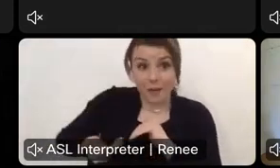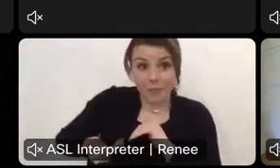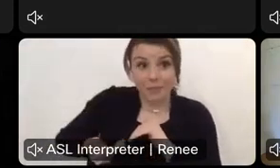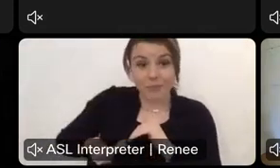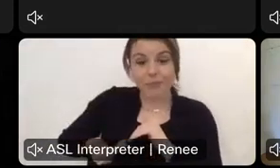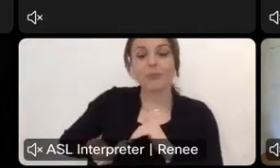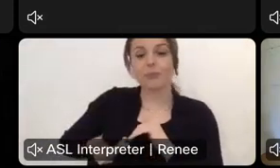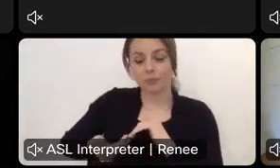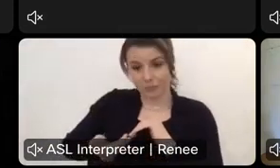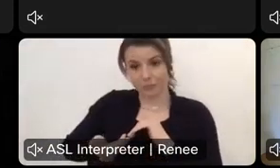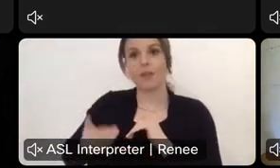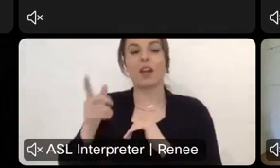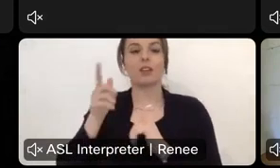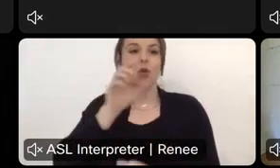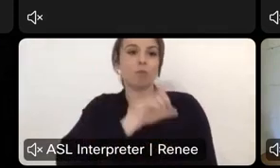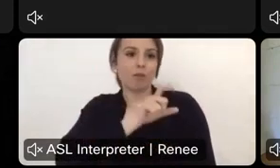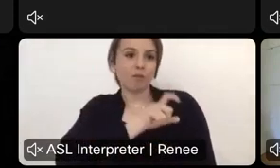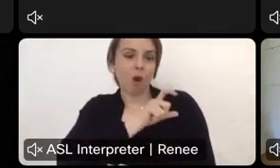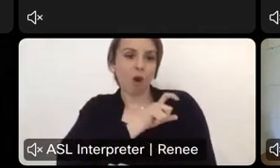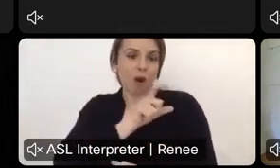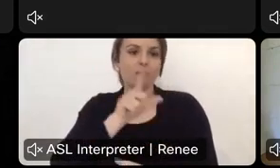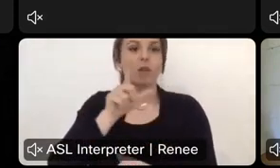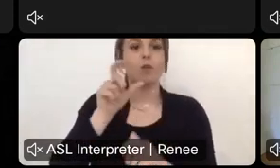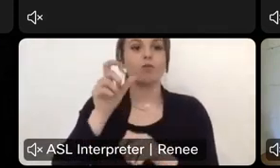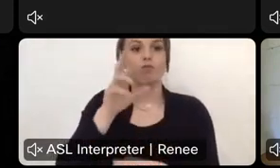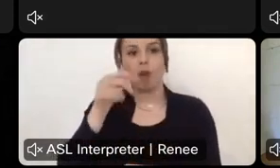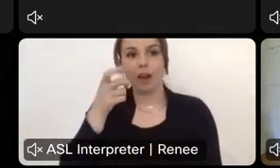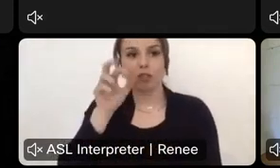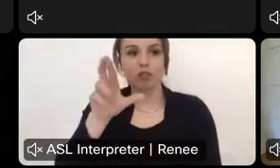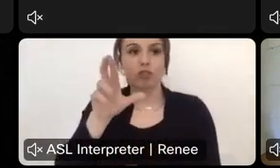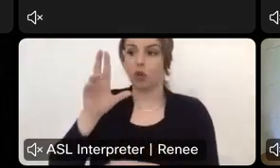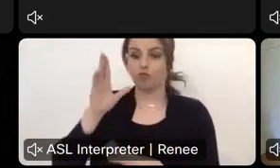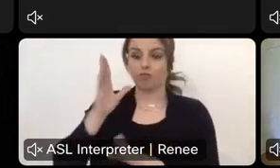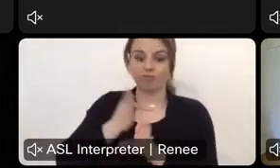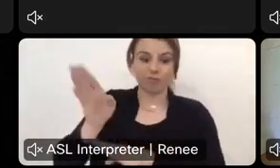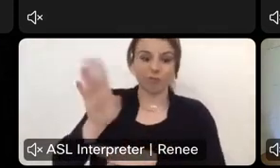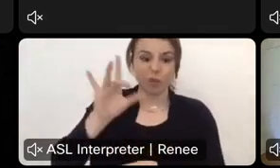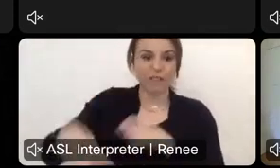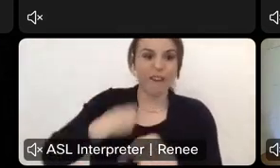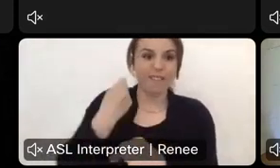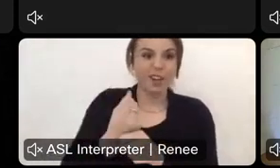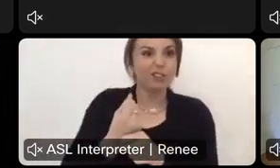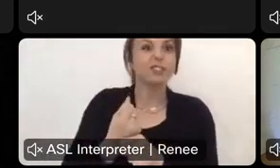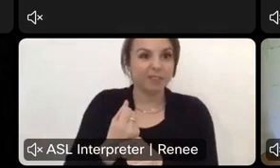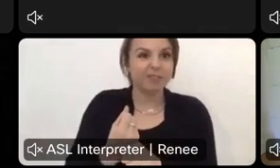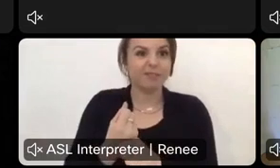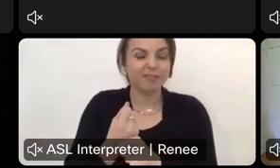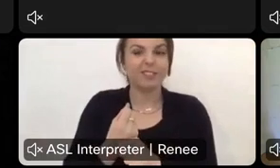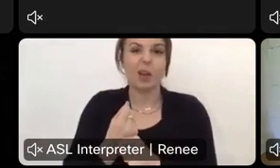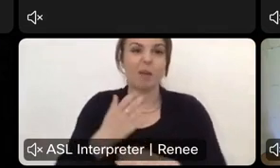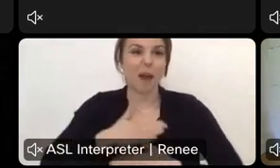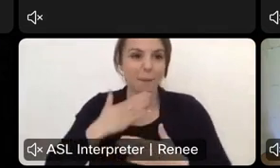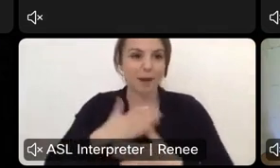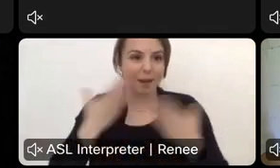enforcement ranger position that led me on a career for 25 years. And so I'm, I'm proud to be part of the state parks